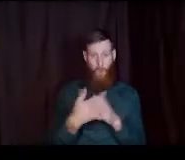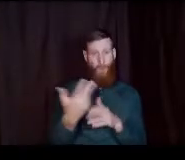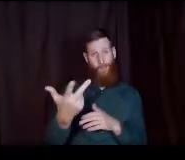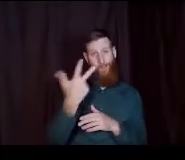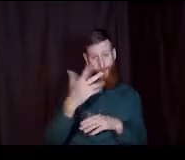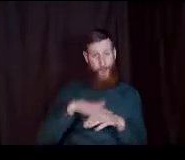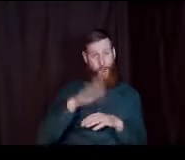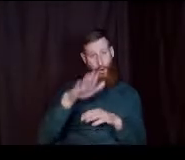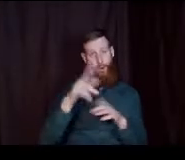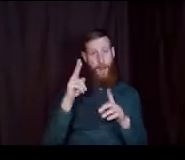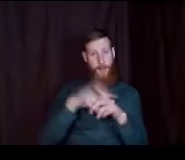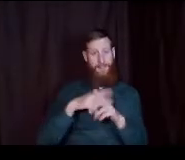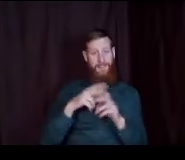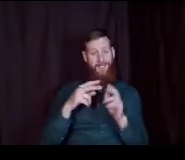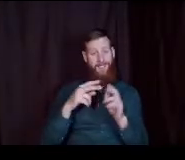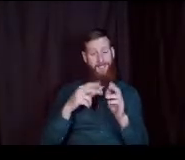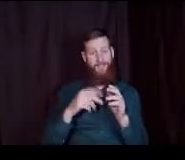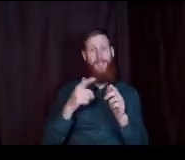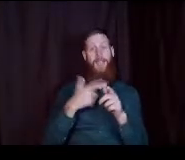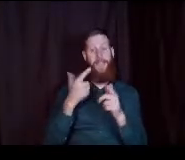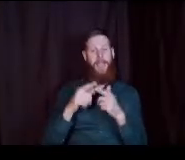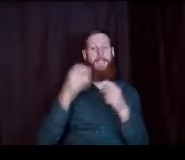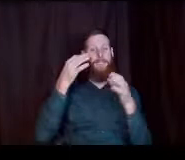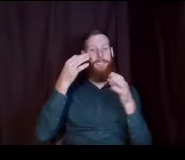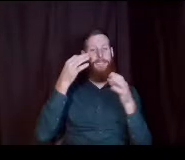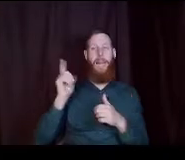problem and then decide later where you want to go